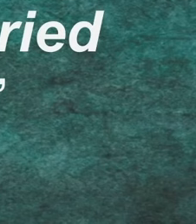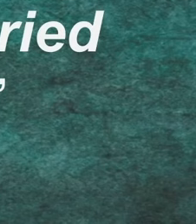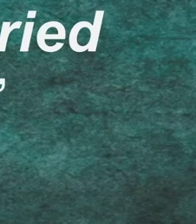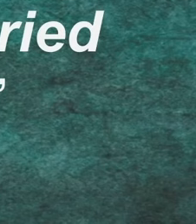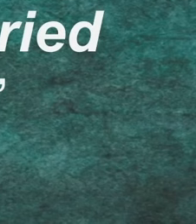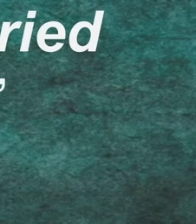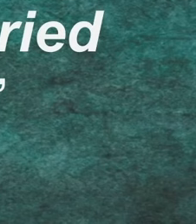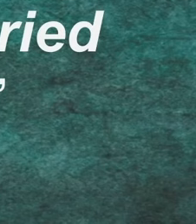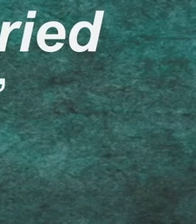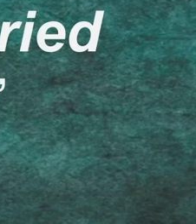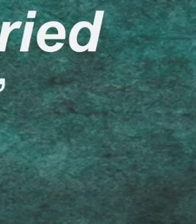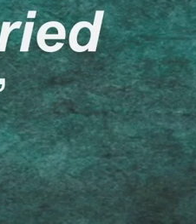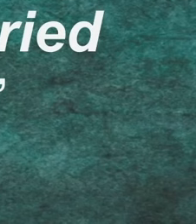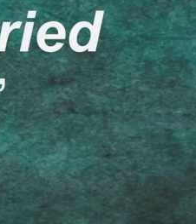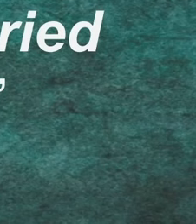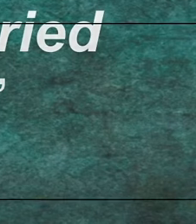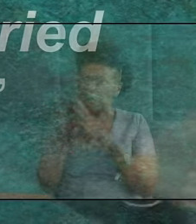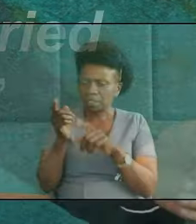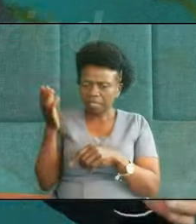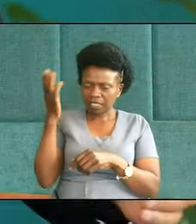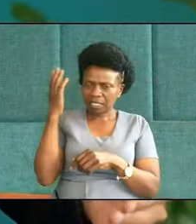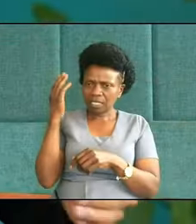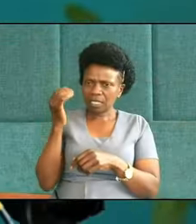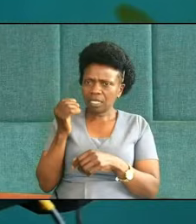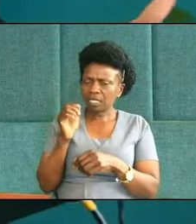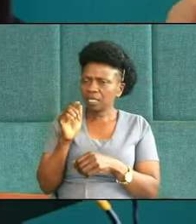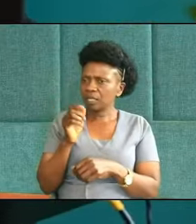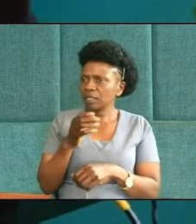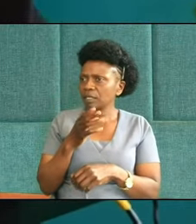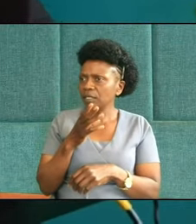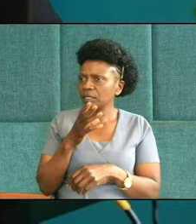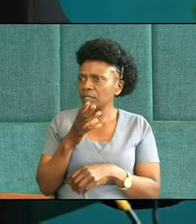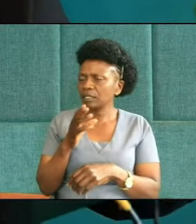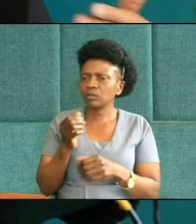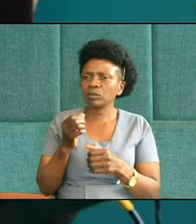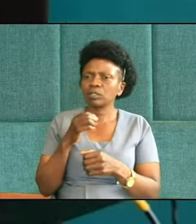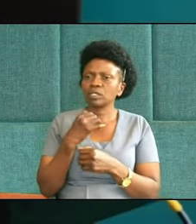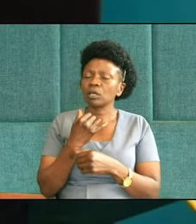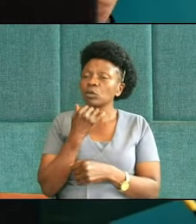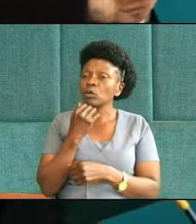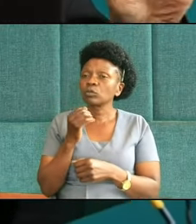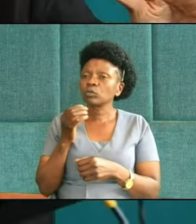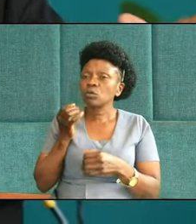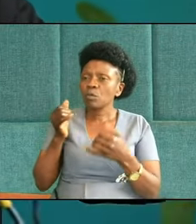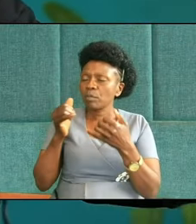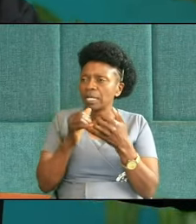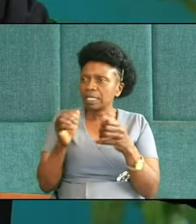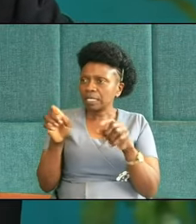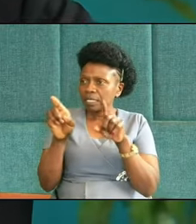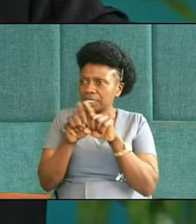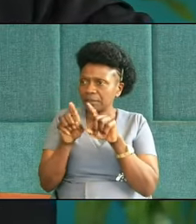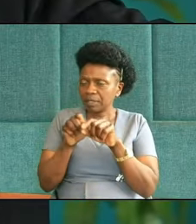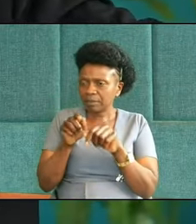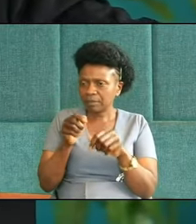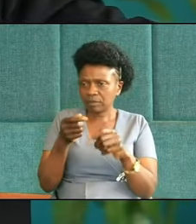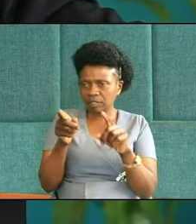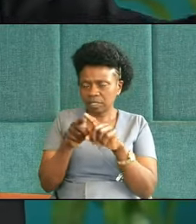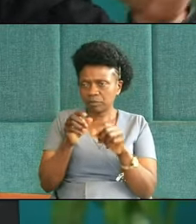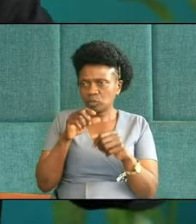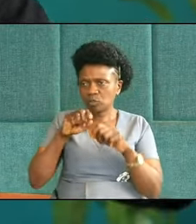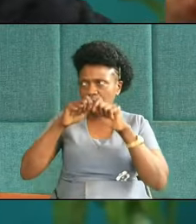marry a Canaanite. Do not marry outside the faith. And instead, what is Judah doing? It looks like he is on his way downhill